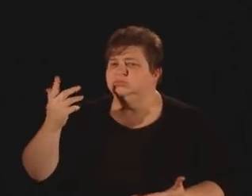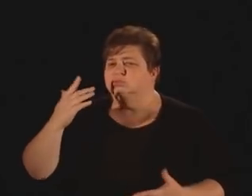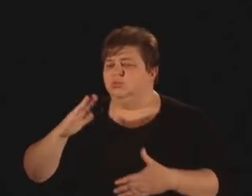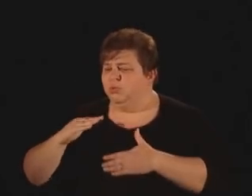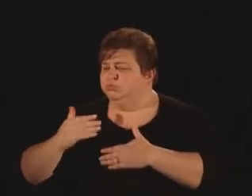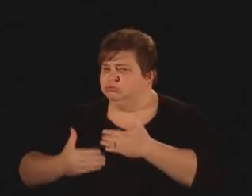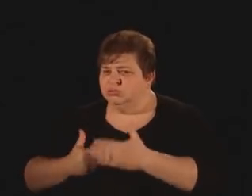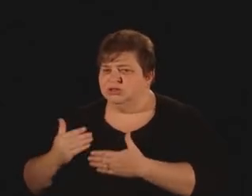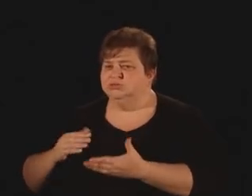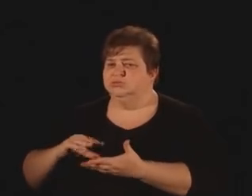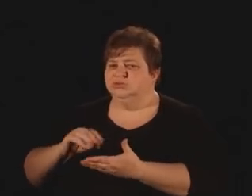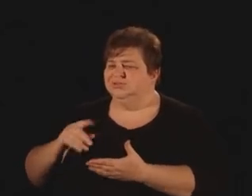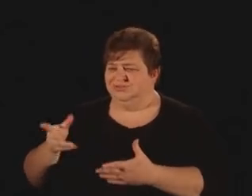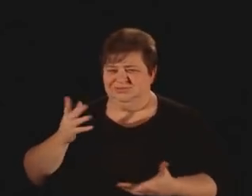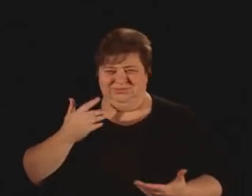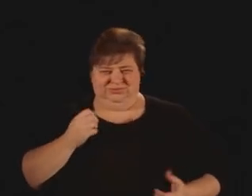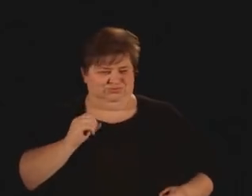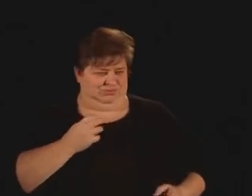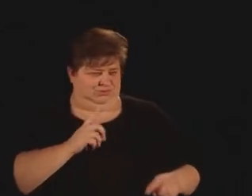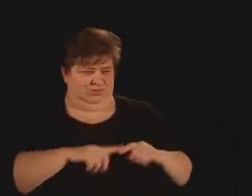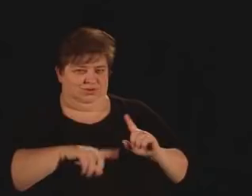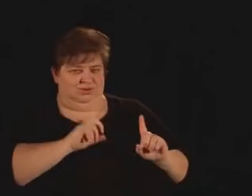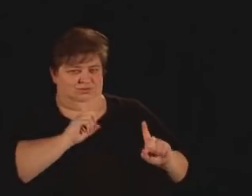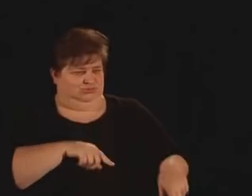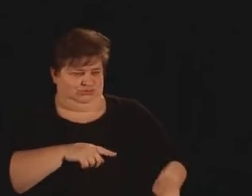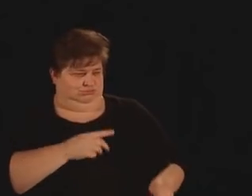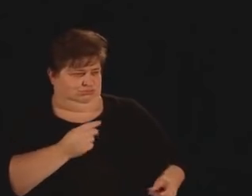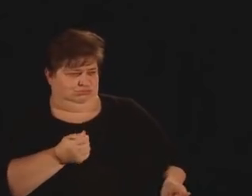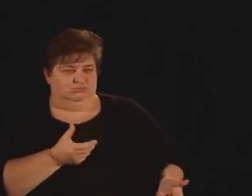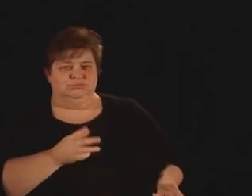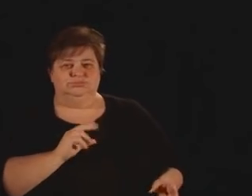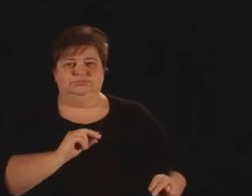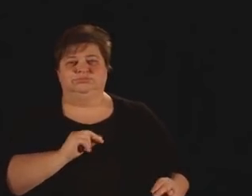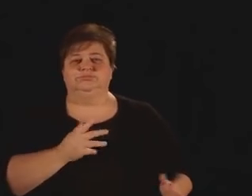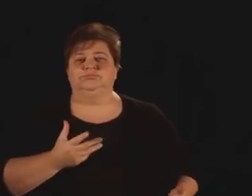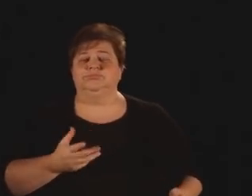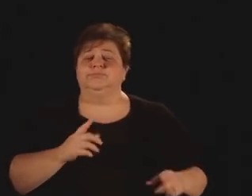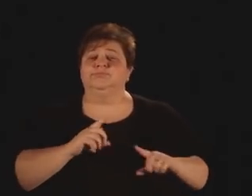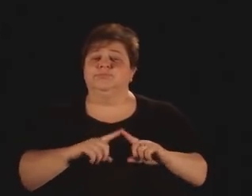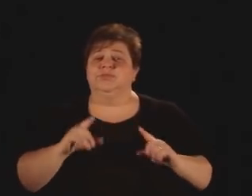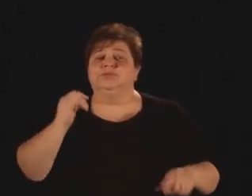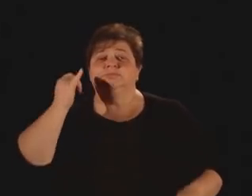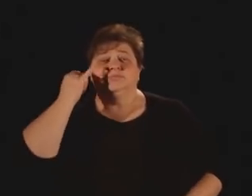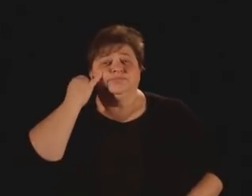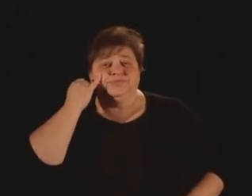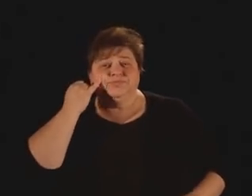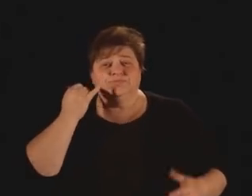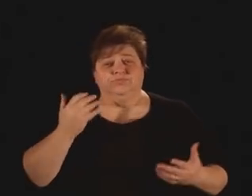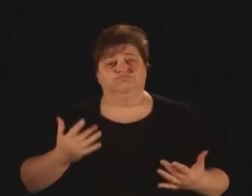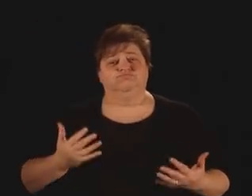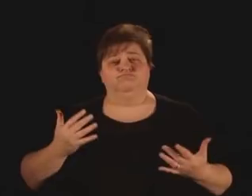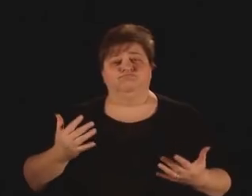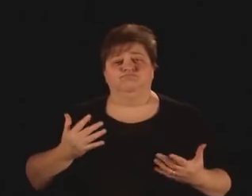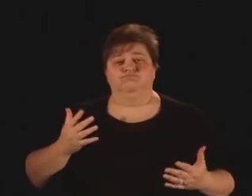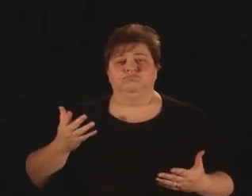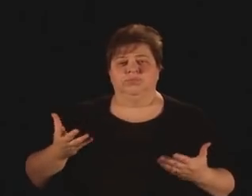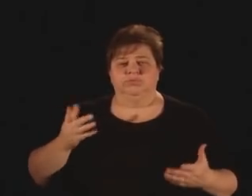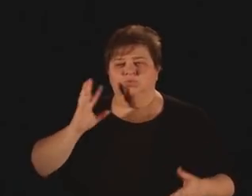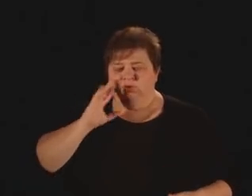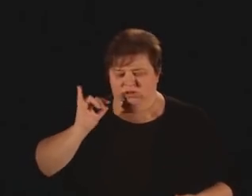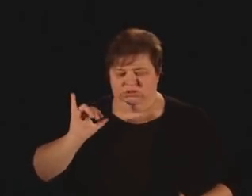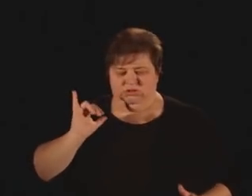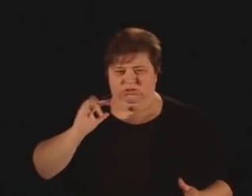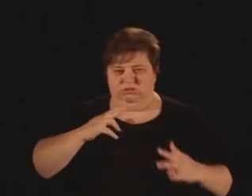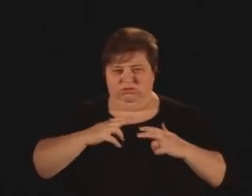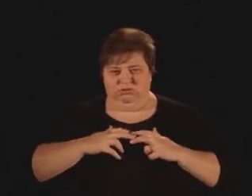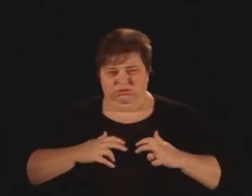As far as she knows, she's been doing it all along. Her boss just told her. She can't even remember her prior belief,